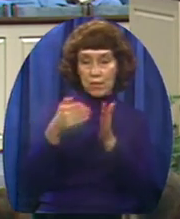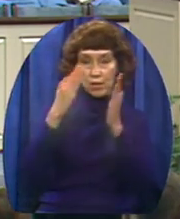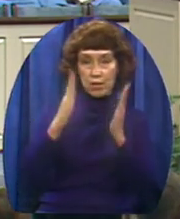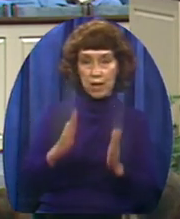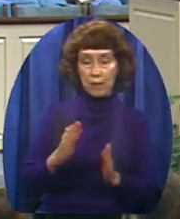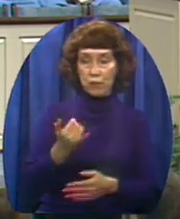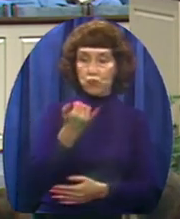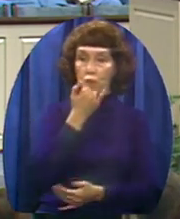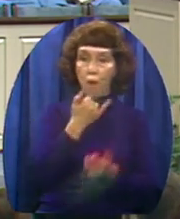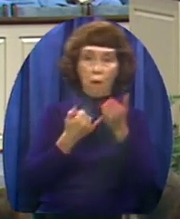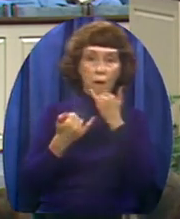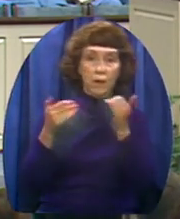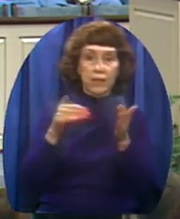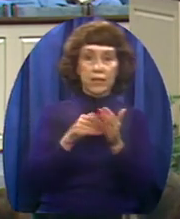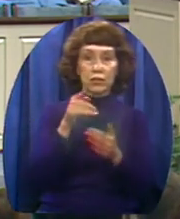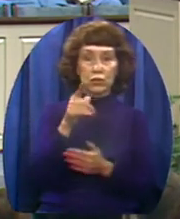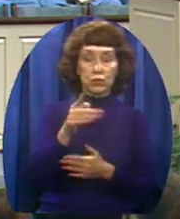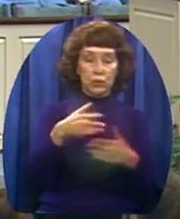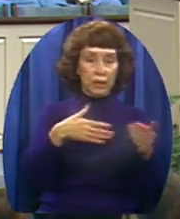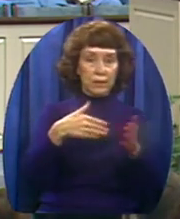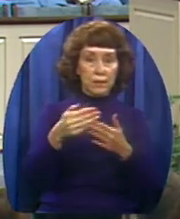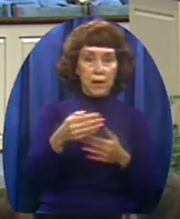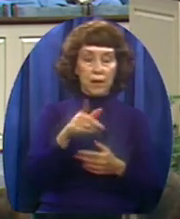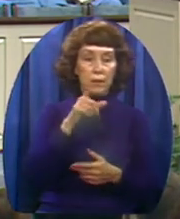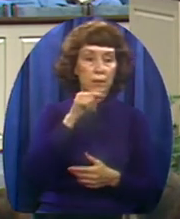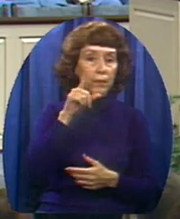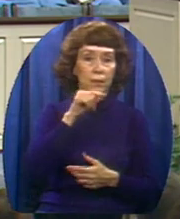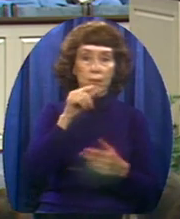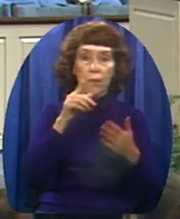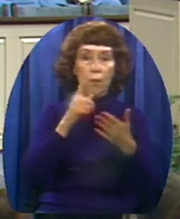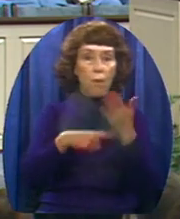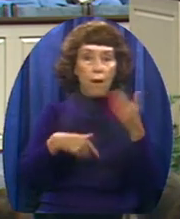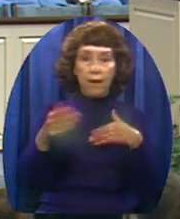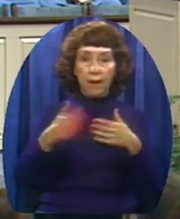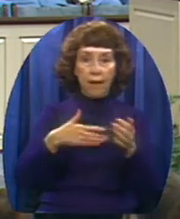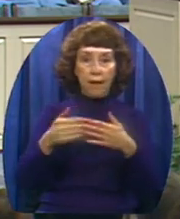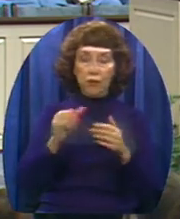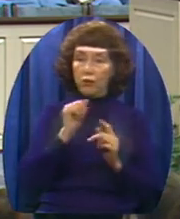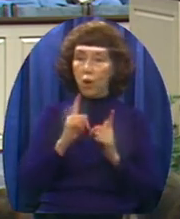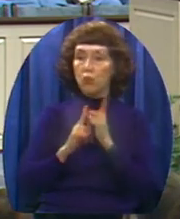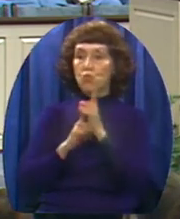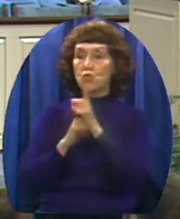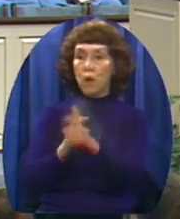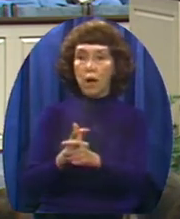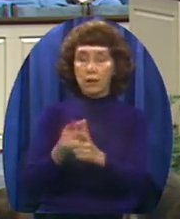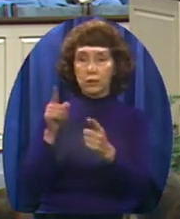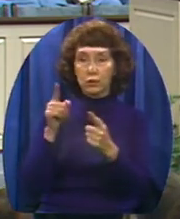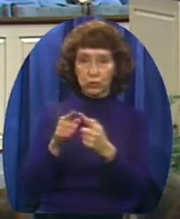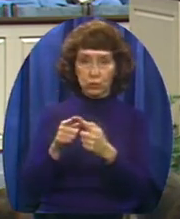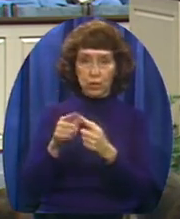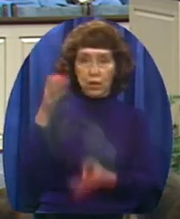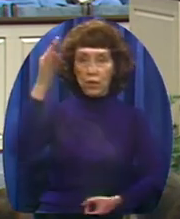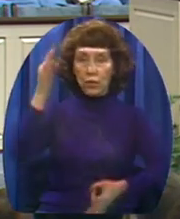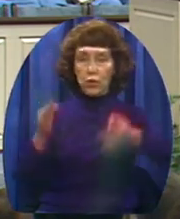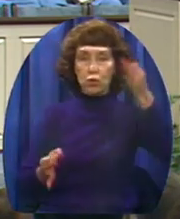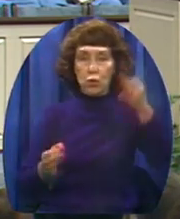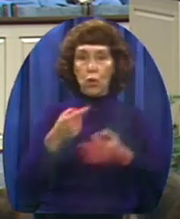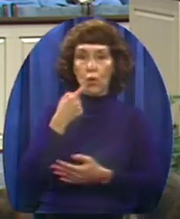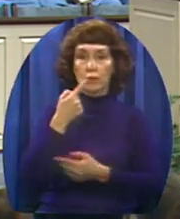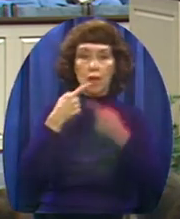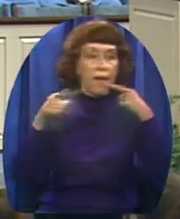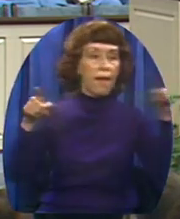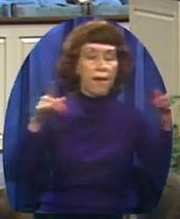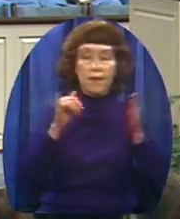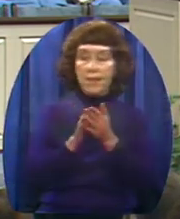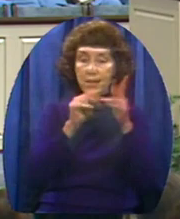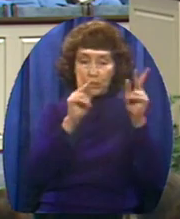or in action Don't run to the outside to a courtroom or to the public To say oh so and so